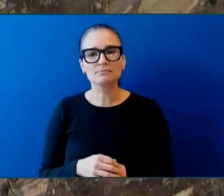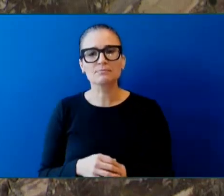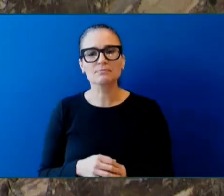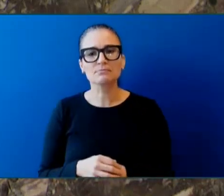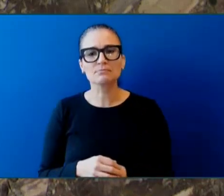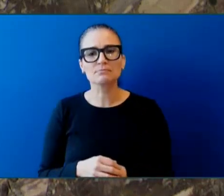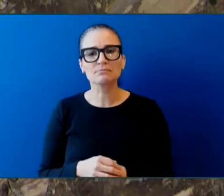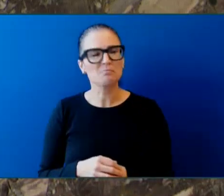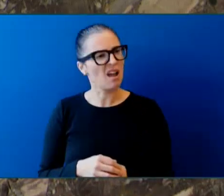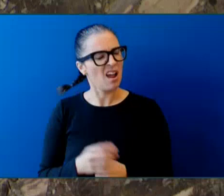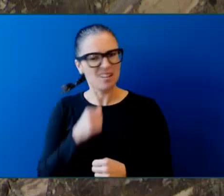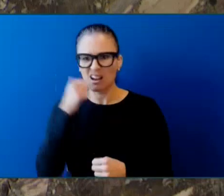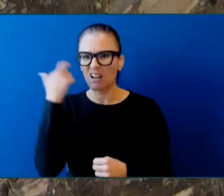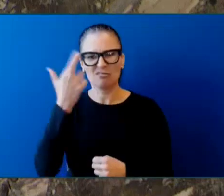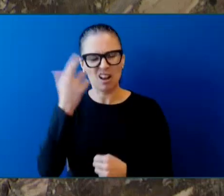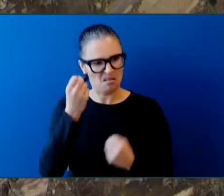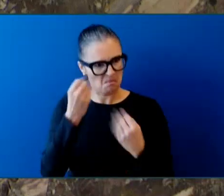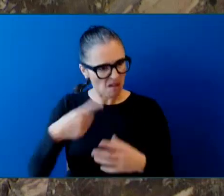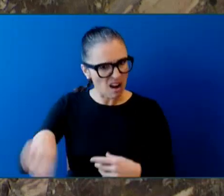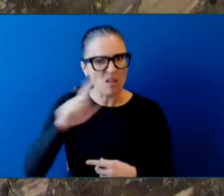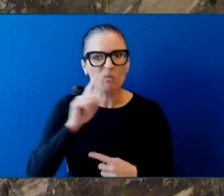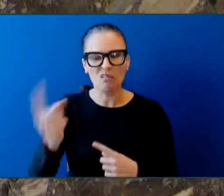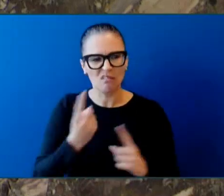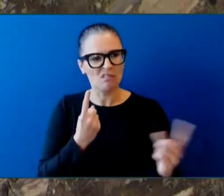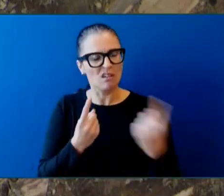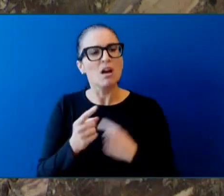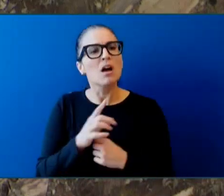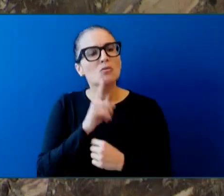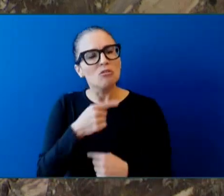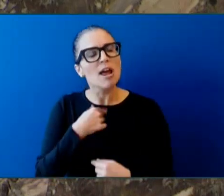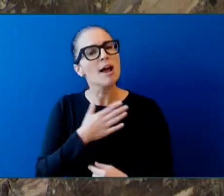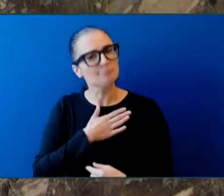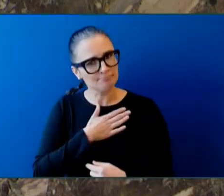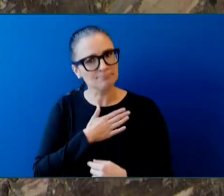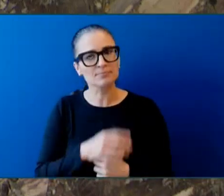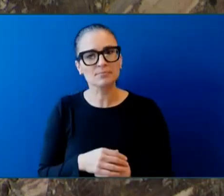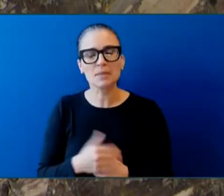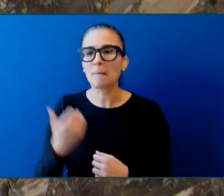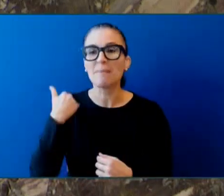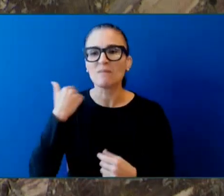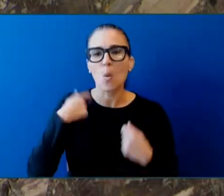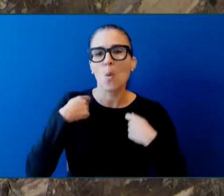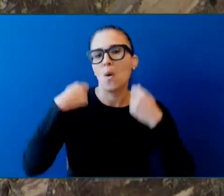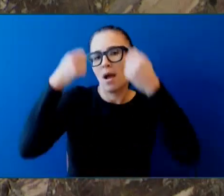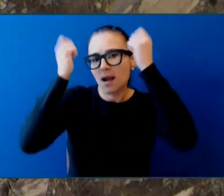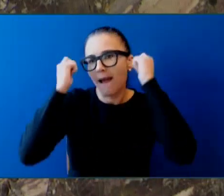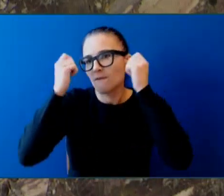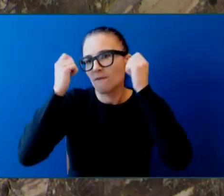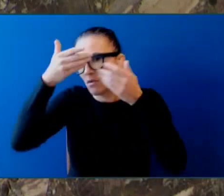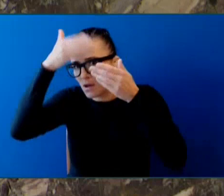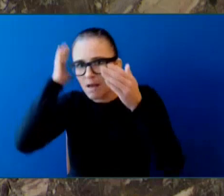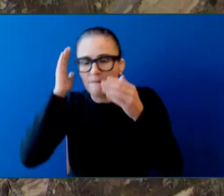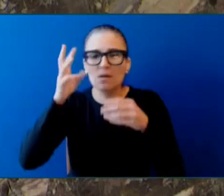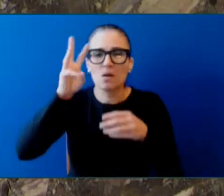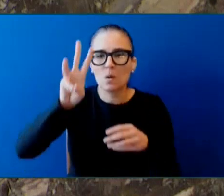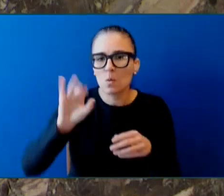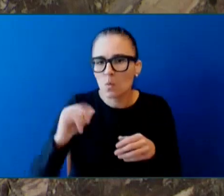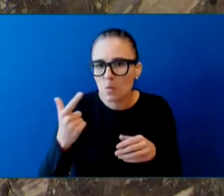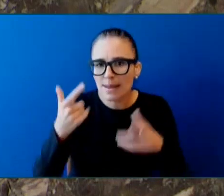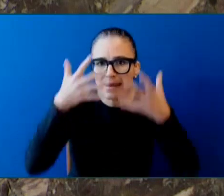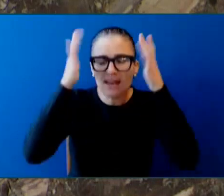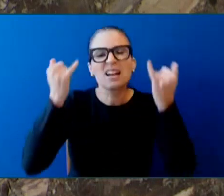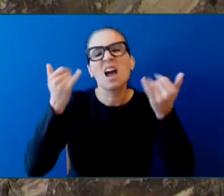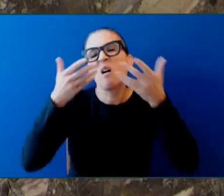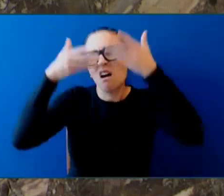my scarves and wigs, I was shedding my fear of exposure and the emotional pain of loss. I felt incredibly liberated